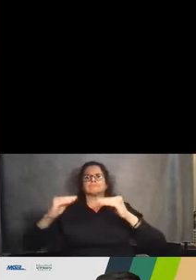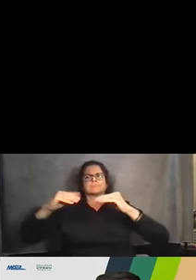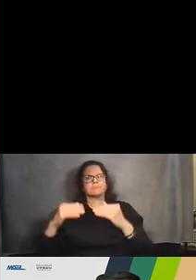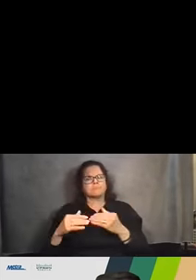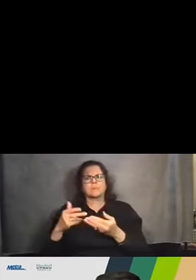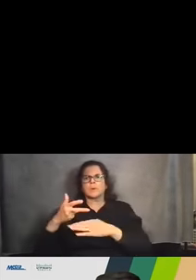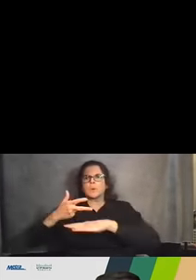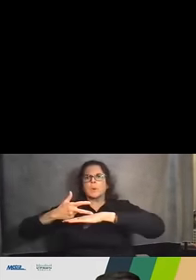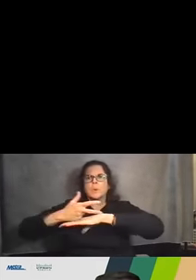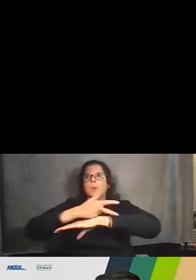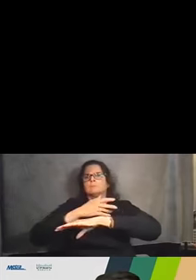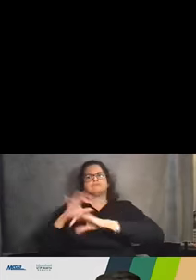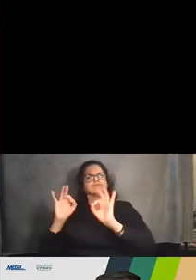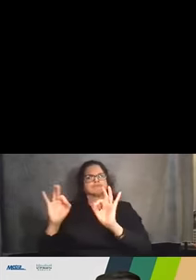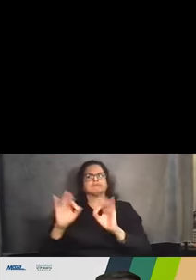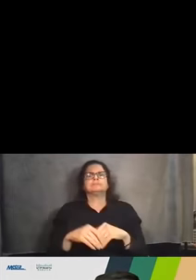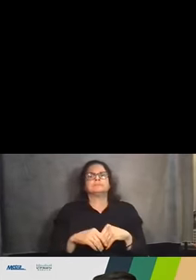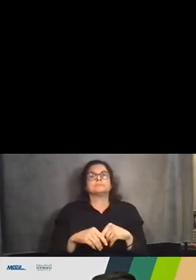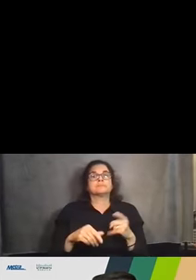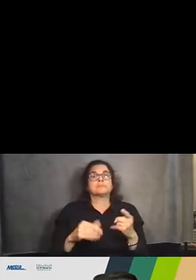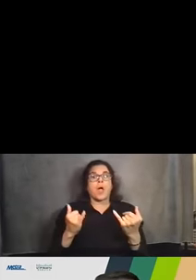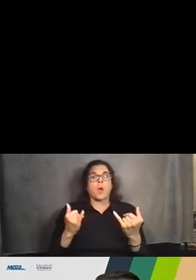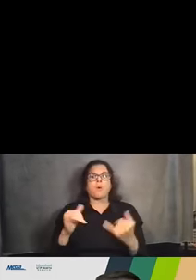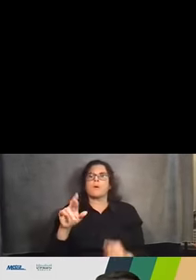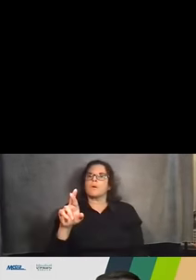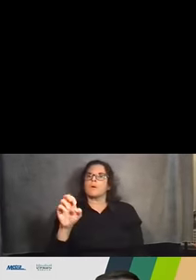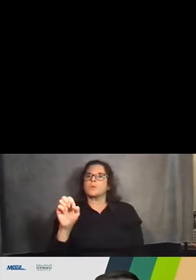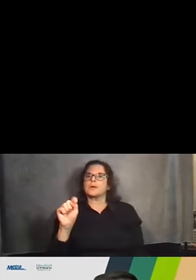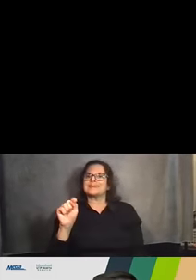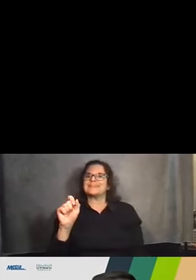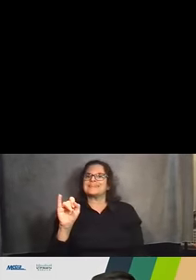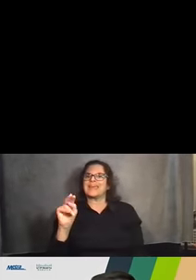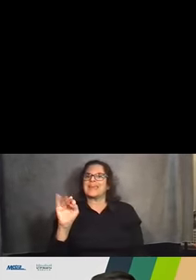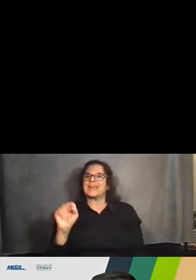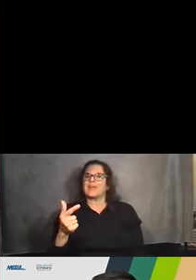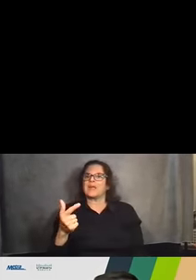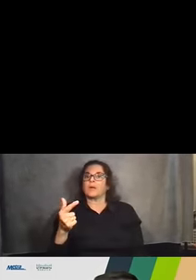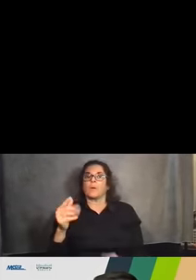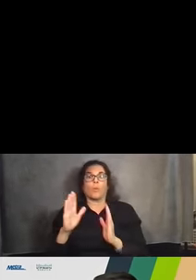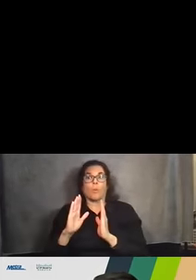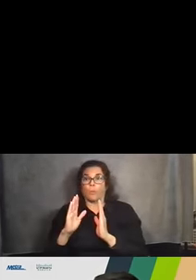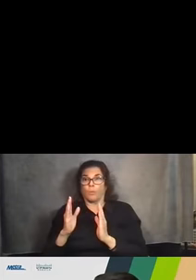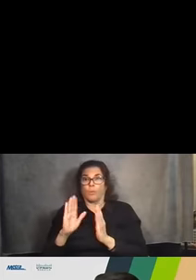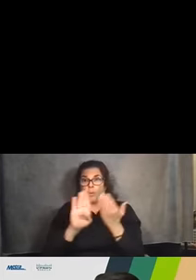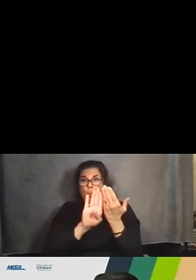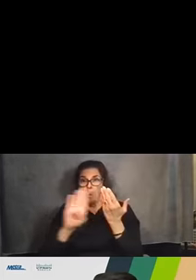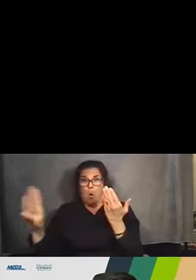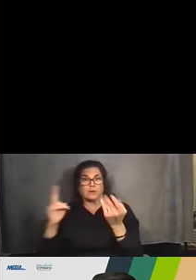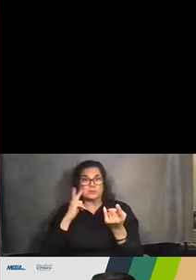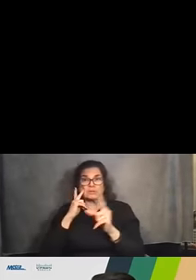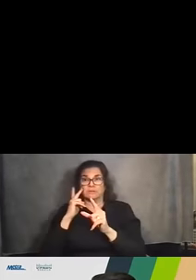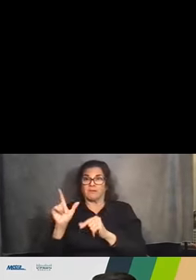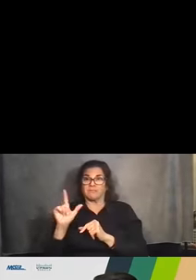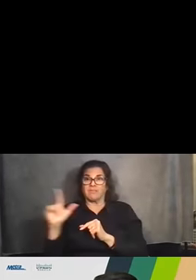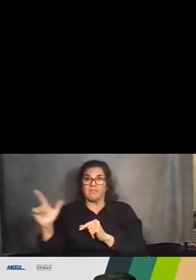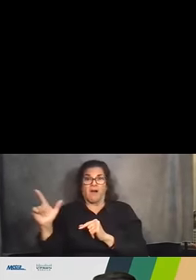slide, we'll talk a little bit about the retaining wall. So again, on the left, you'll see an existing retaining wall just north of Roscoe Street along